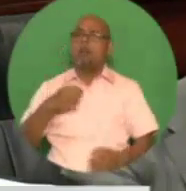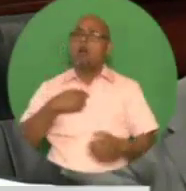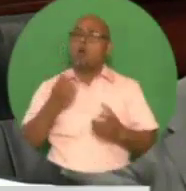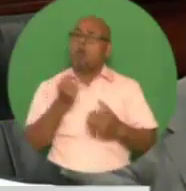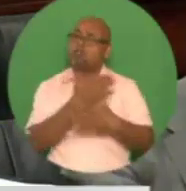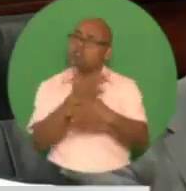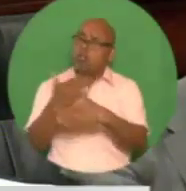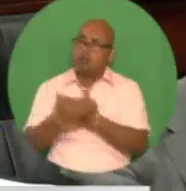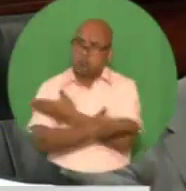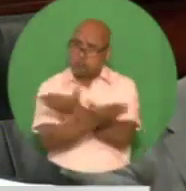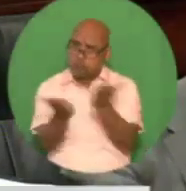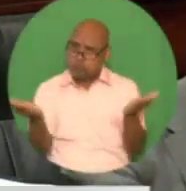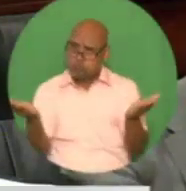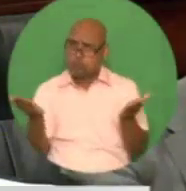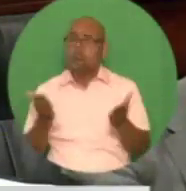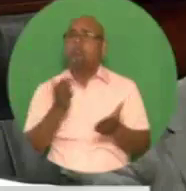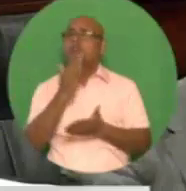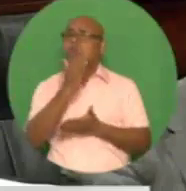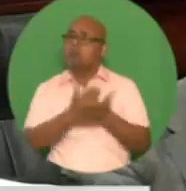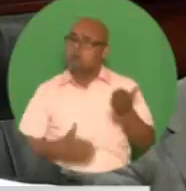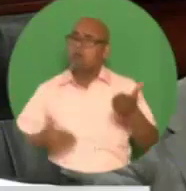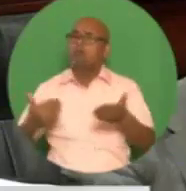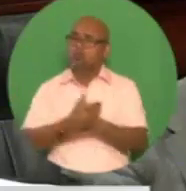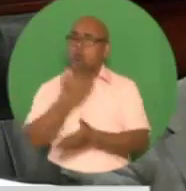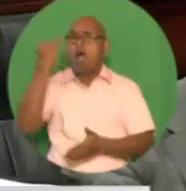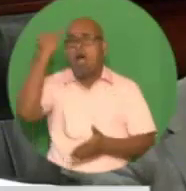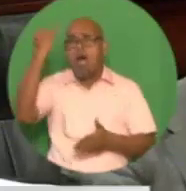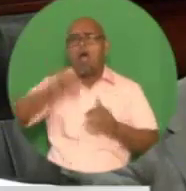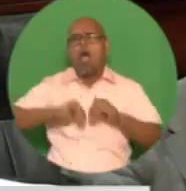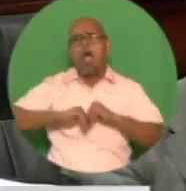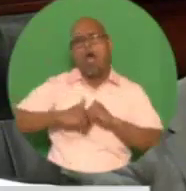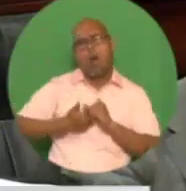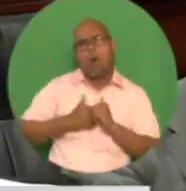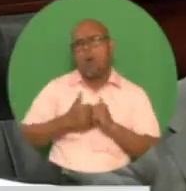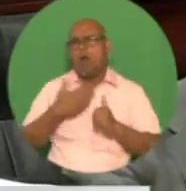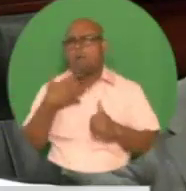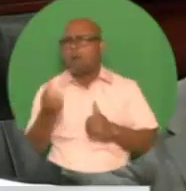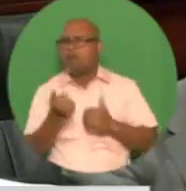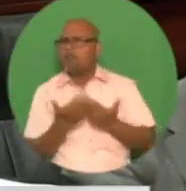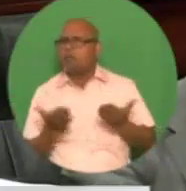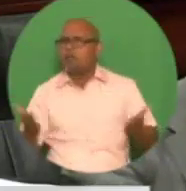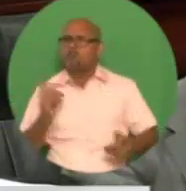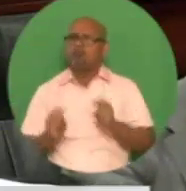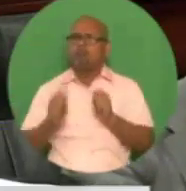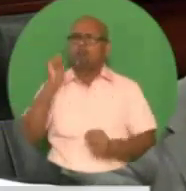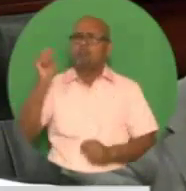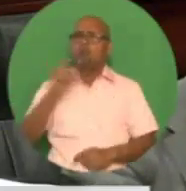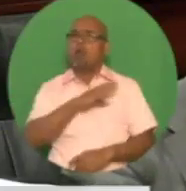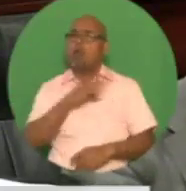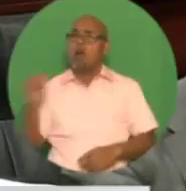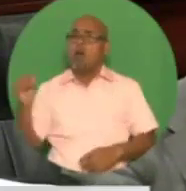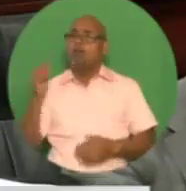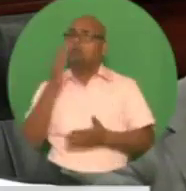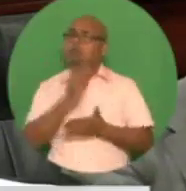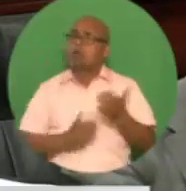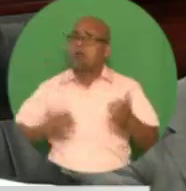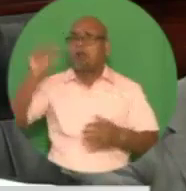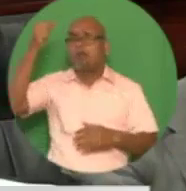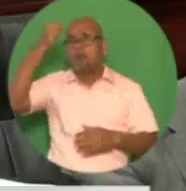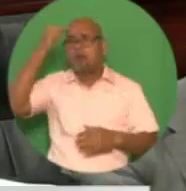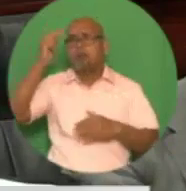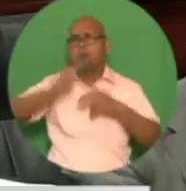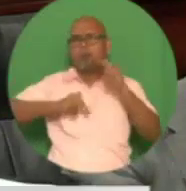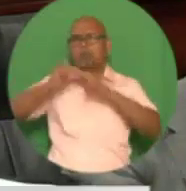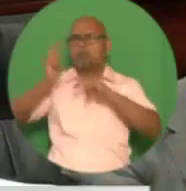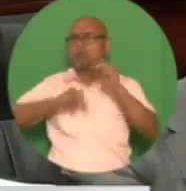House some of the provisions of the Public Procurement and Disposal of Public Property Act 2015 in anticipation